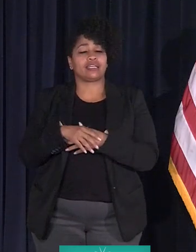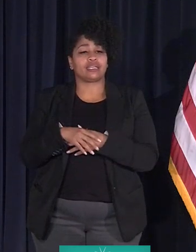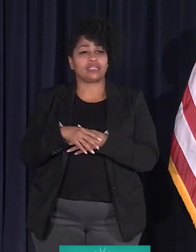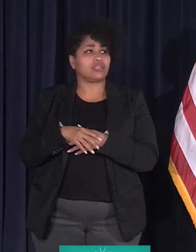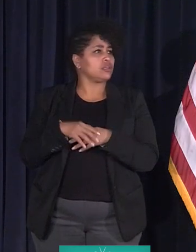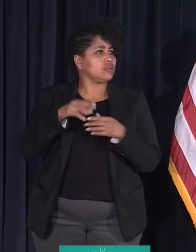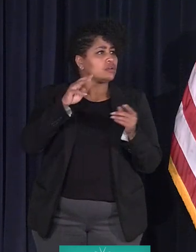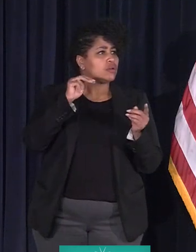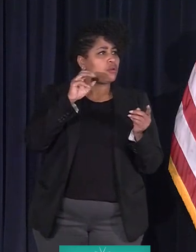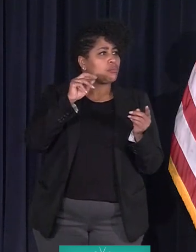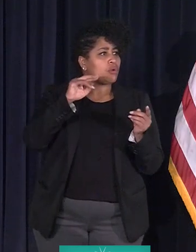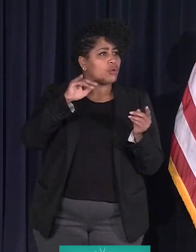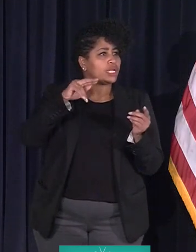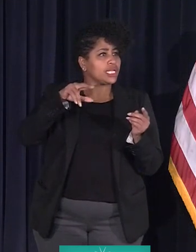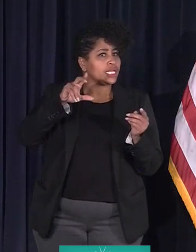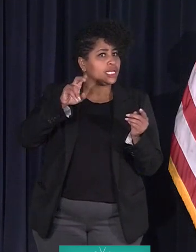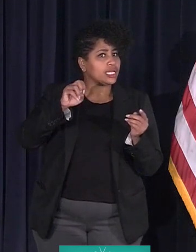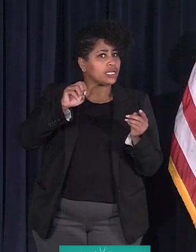Monique, are you with us?